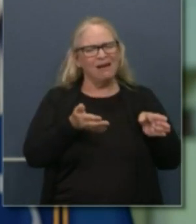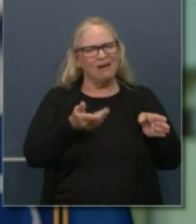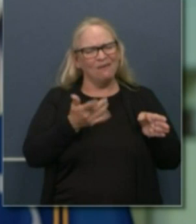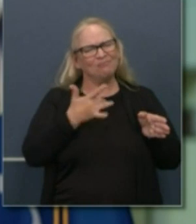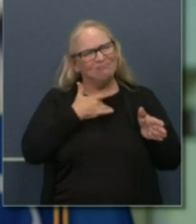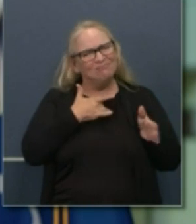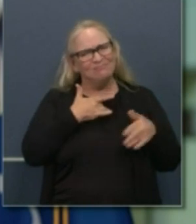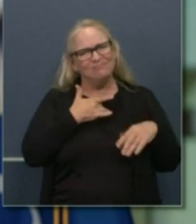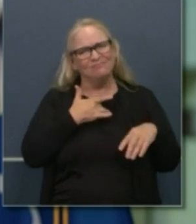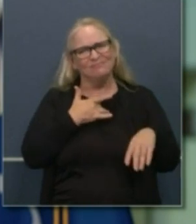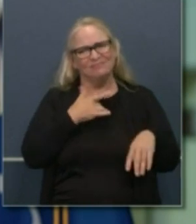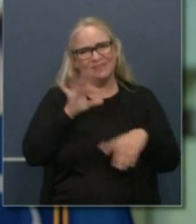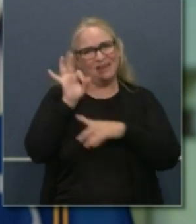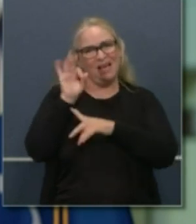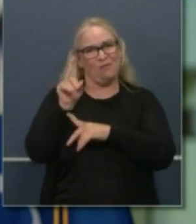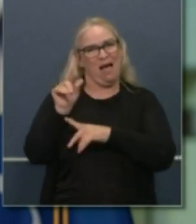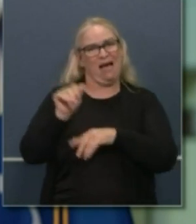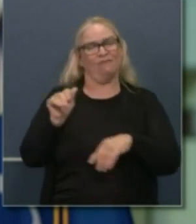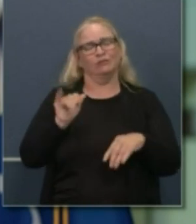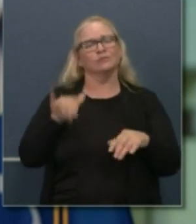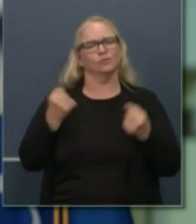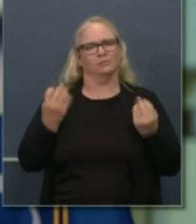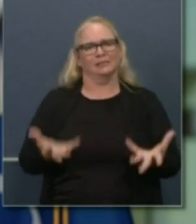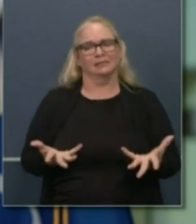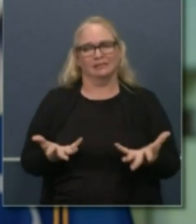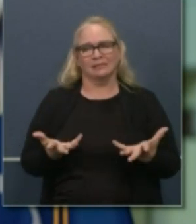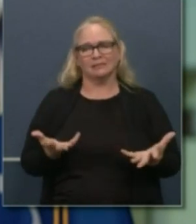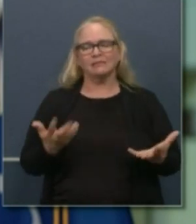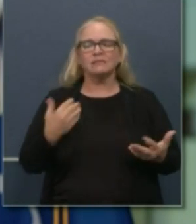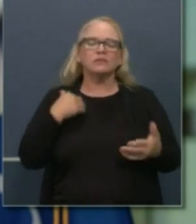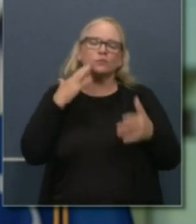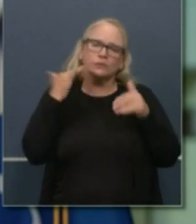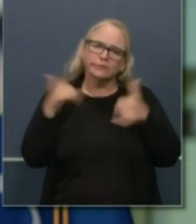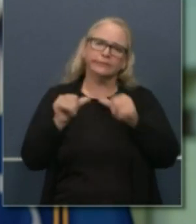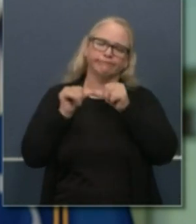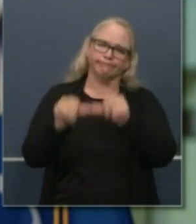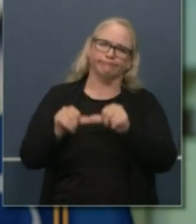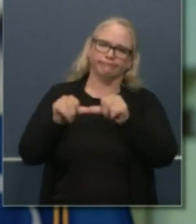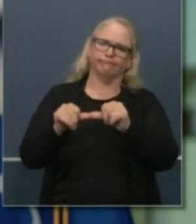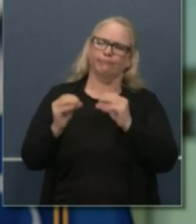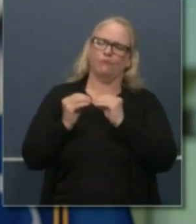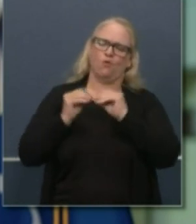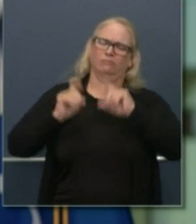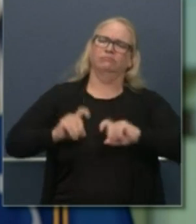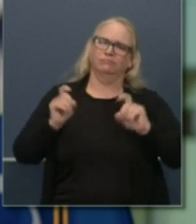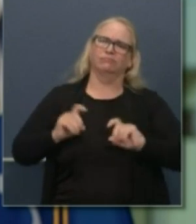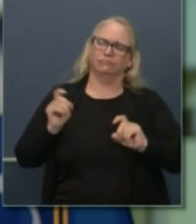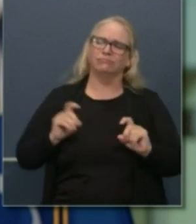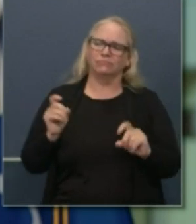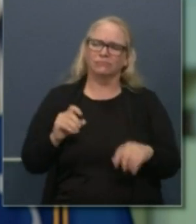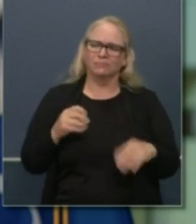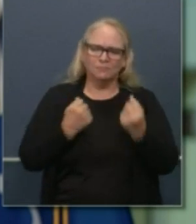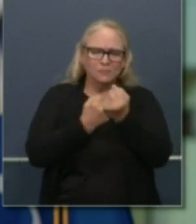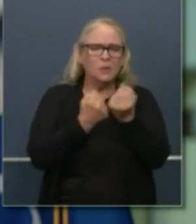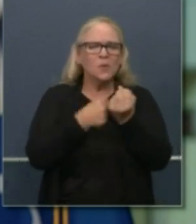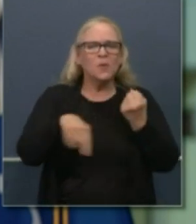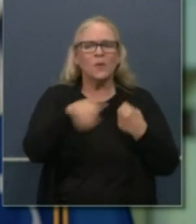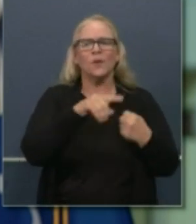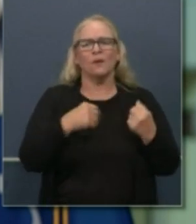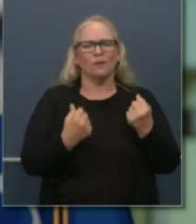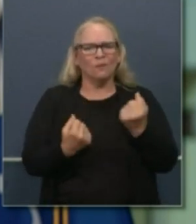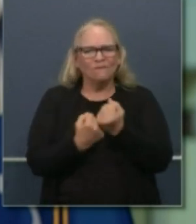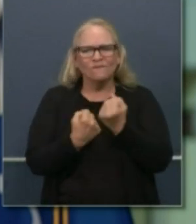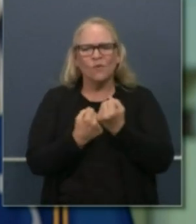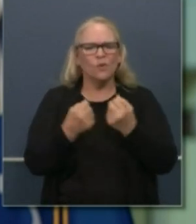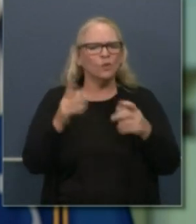want to continue to do more on testing we're going to continue to ramp up those efforts and i'm pleased that we're seeing an increase in the total average number